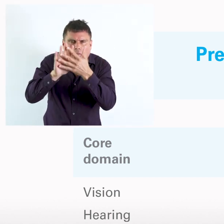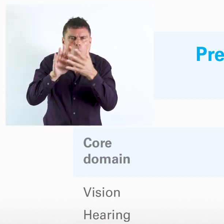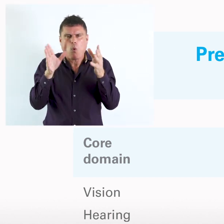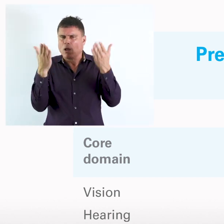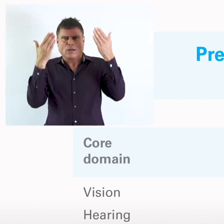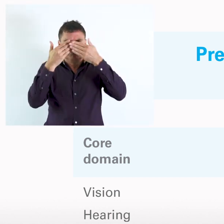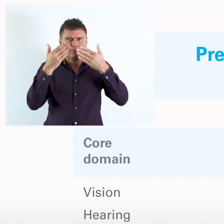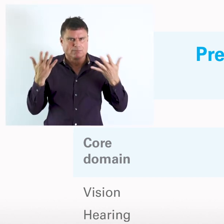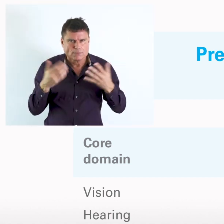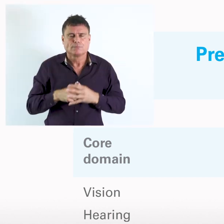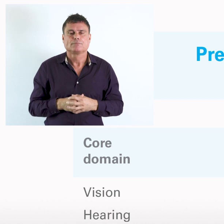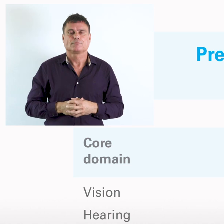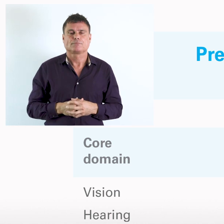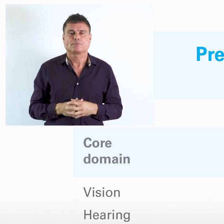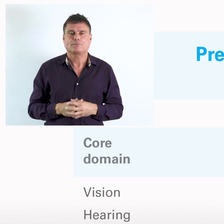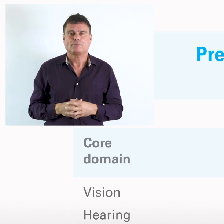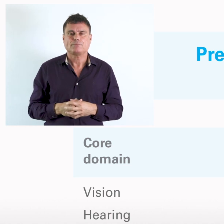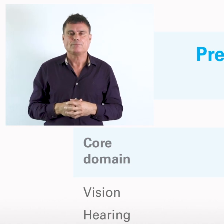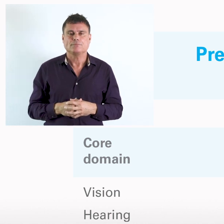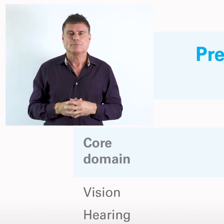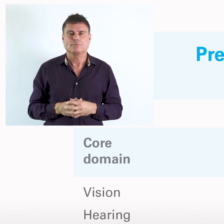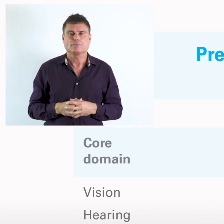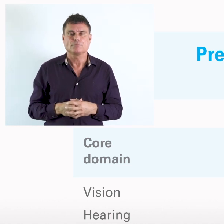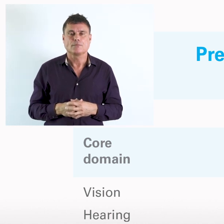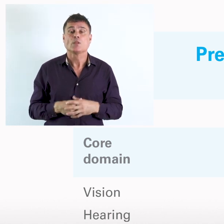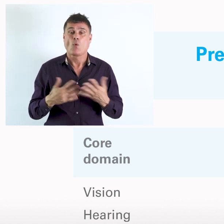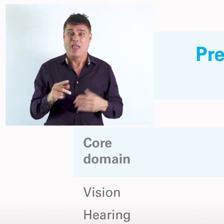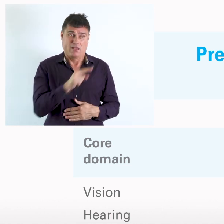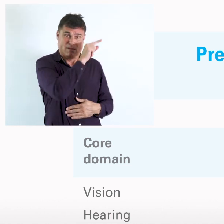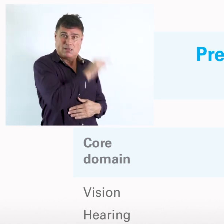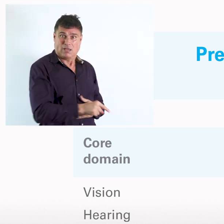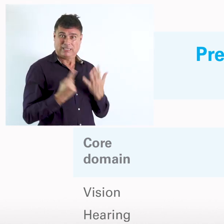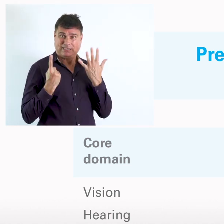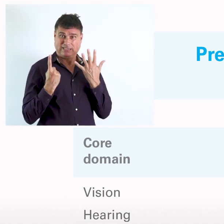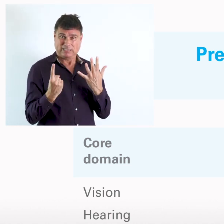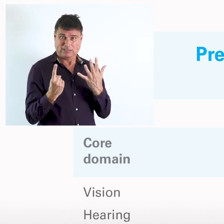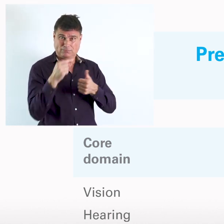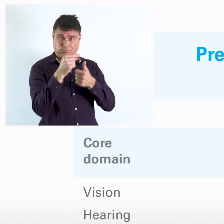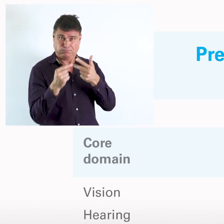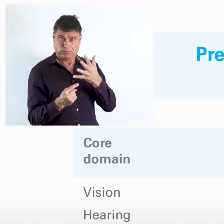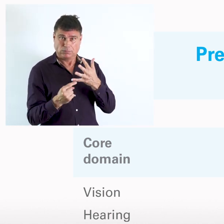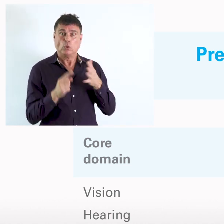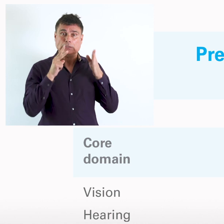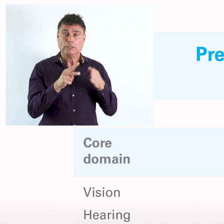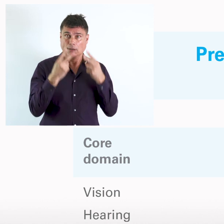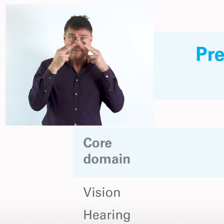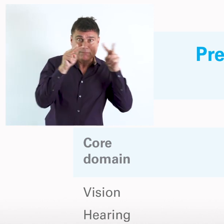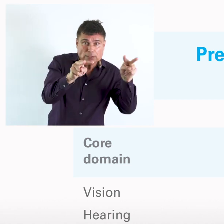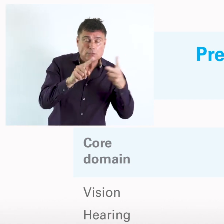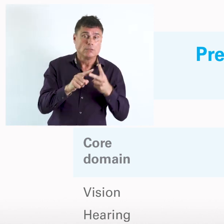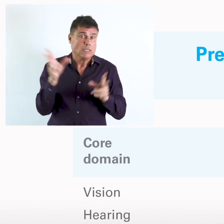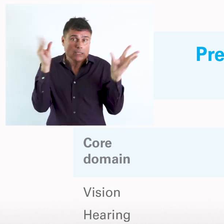see at all, or people who just have some difficulty or worse. And we can do that for all six of those.